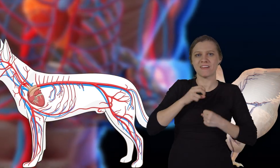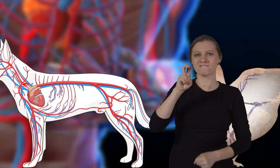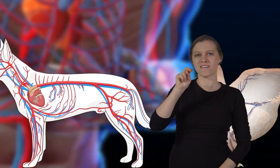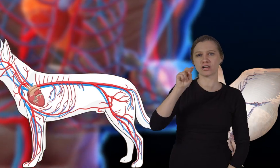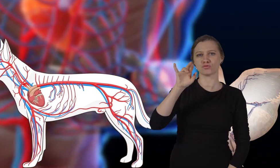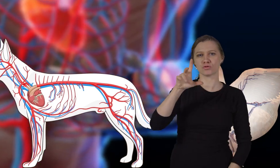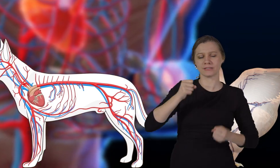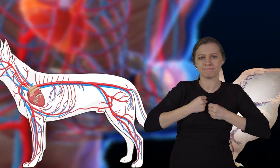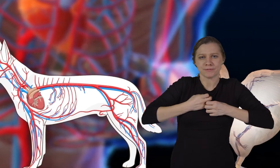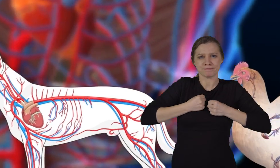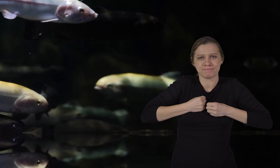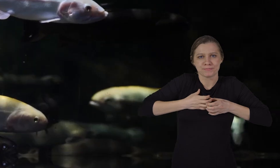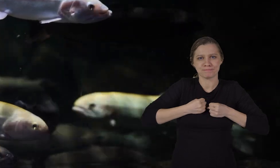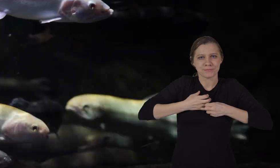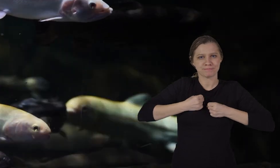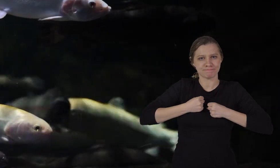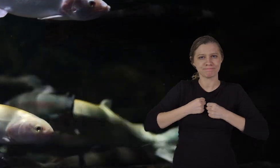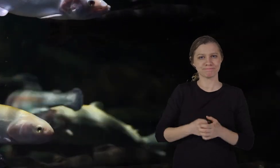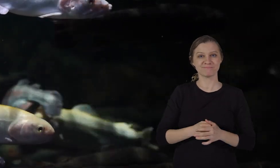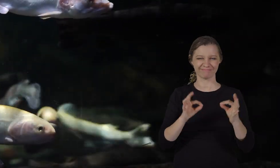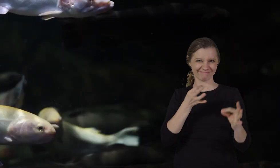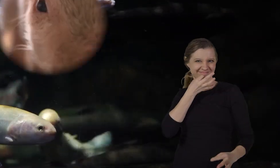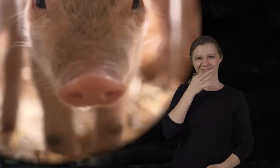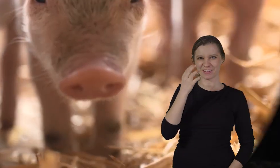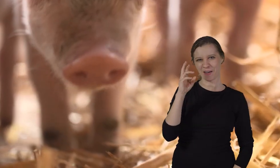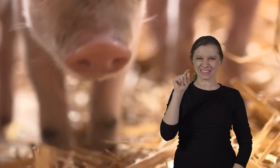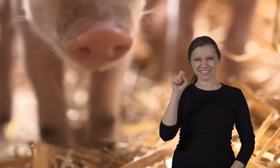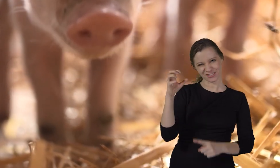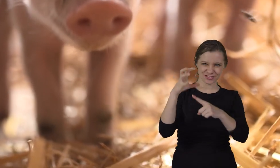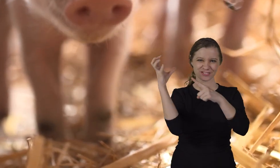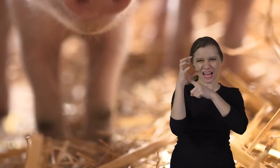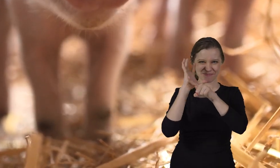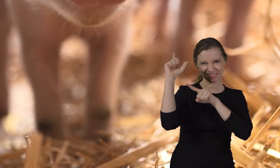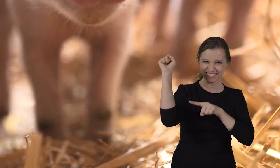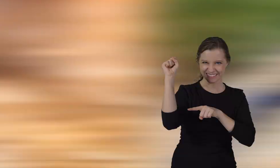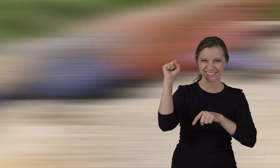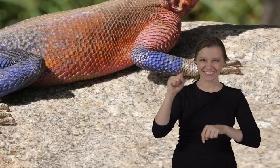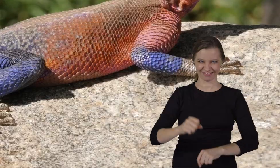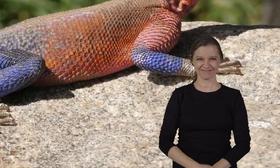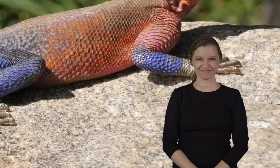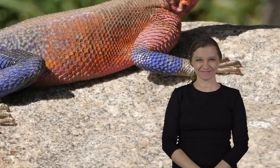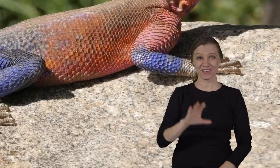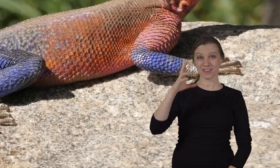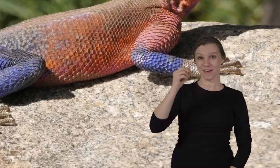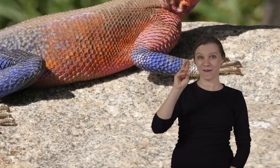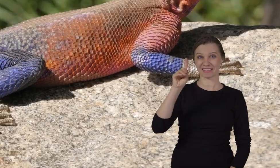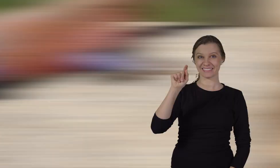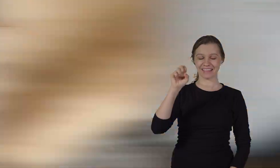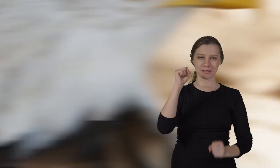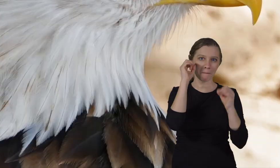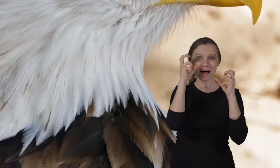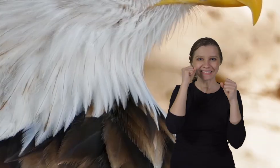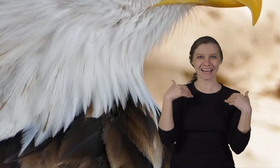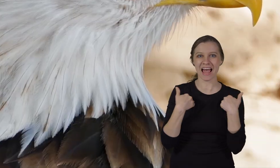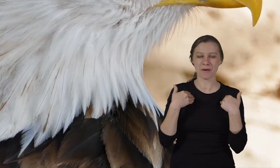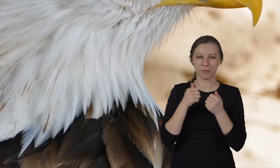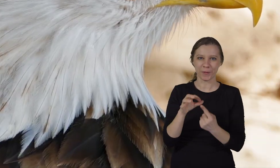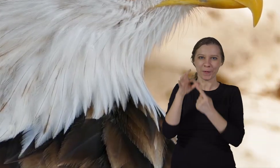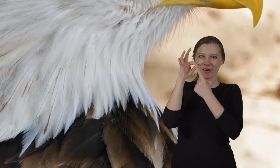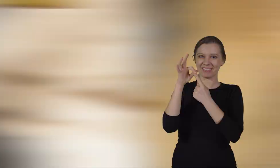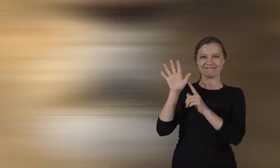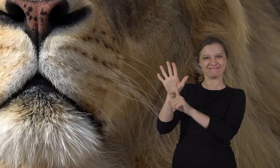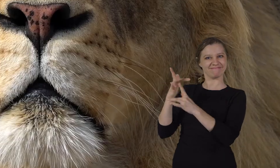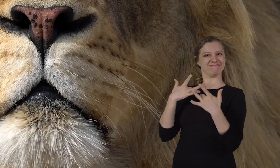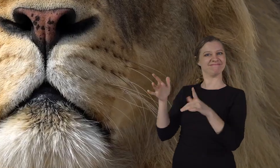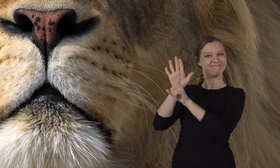Ventricles. Great job, Chordate Champions! Chordates are amazing animals with unique